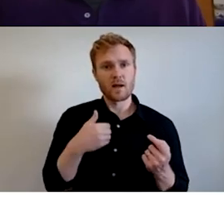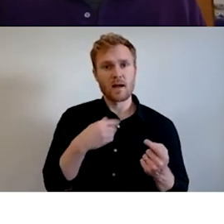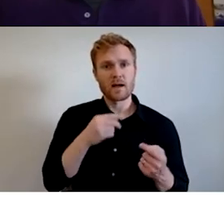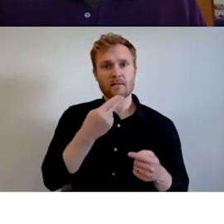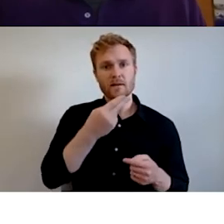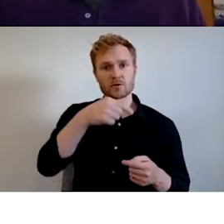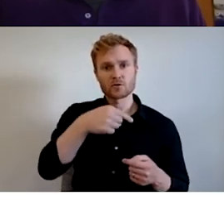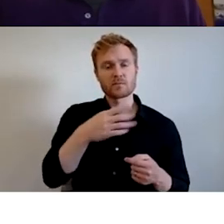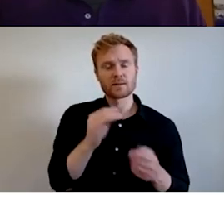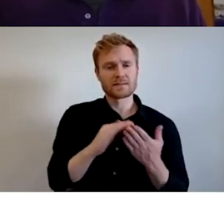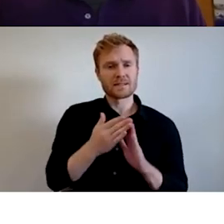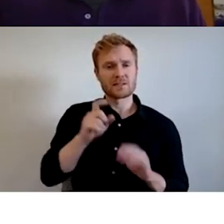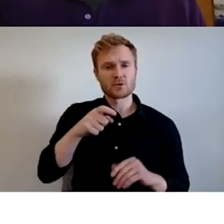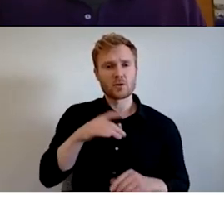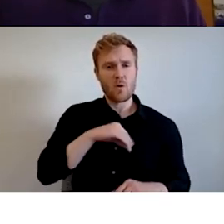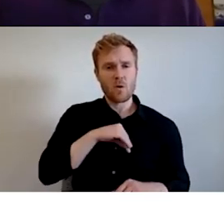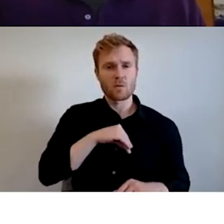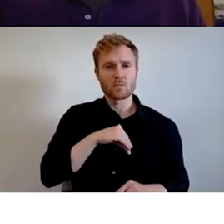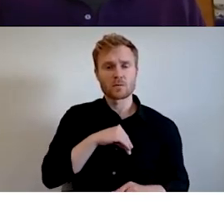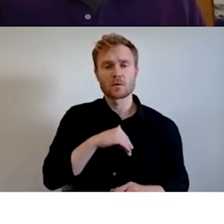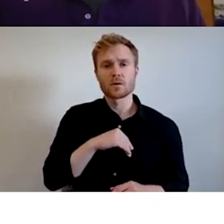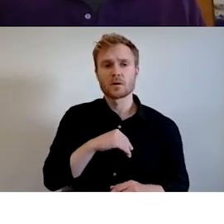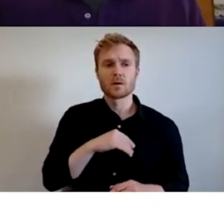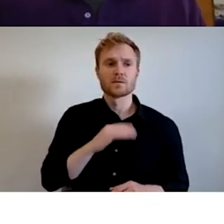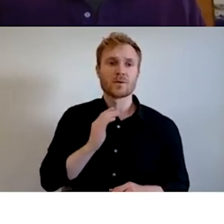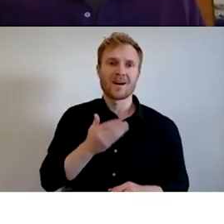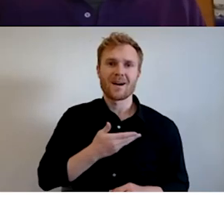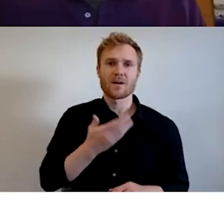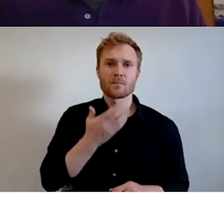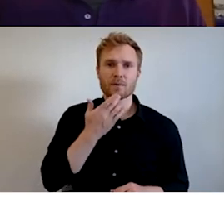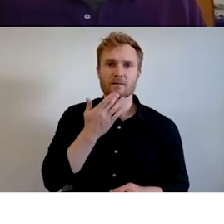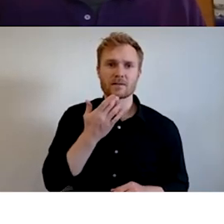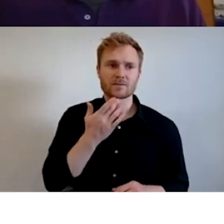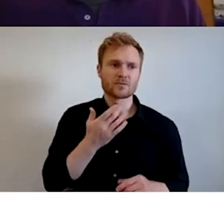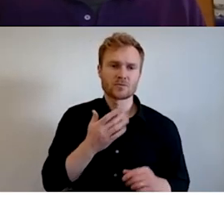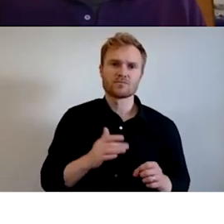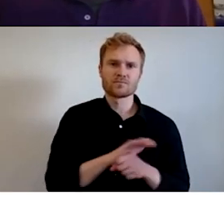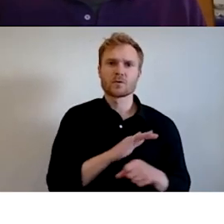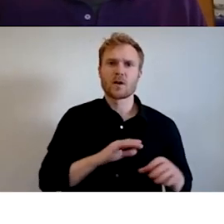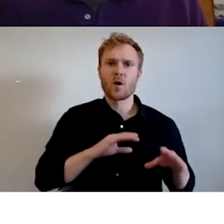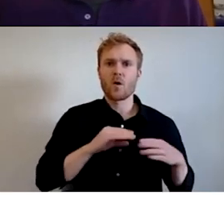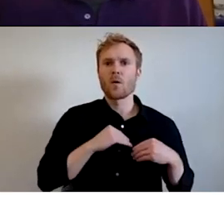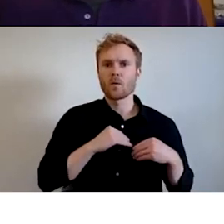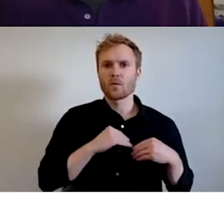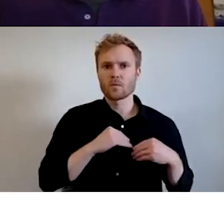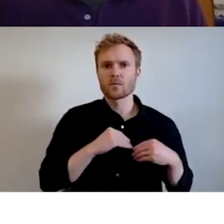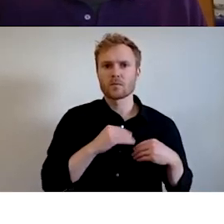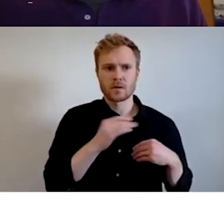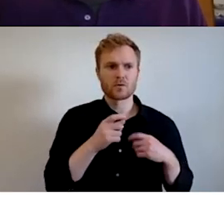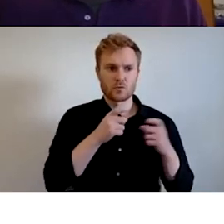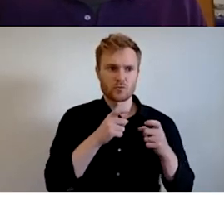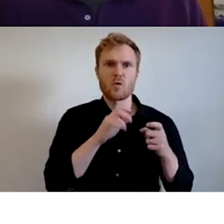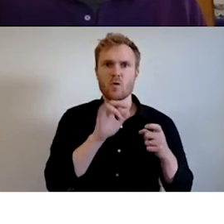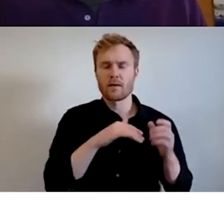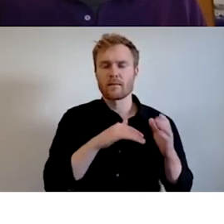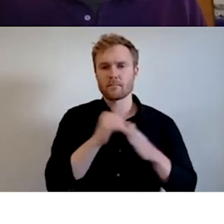kind of our preference to, um, have ownership, complete ownership and control for, um, we feel like that is, you know, the